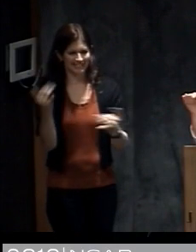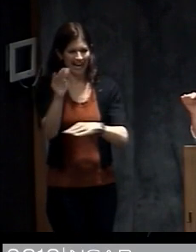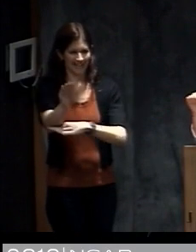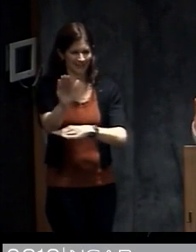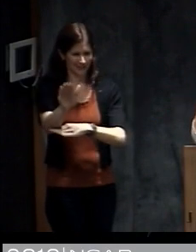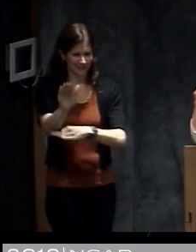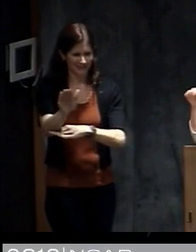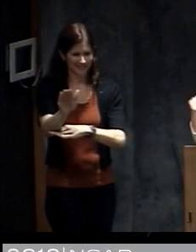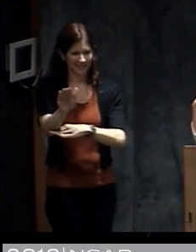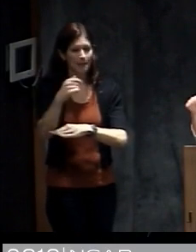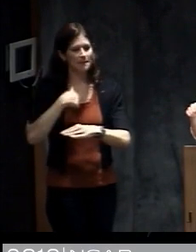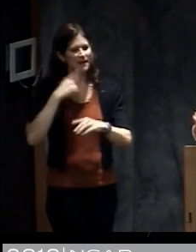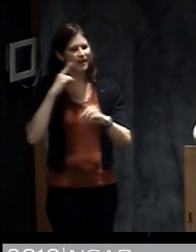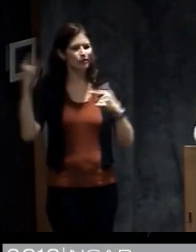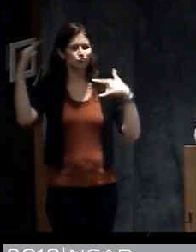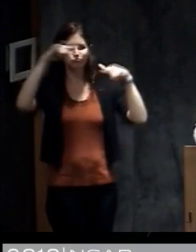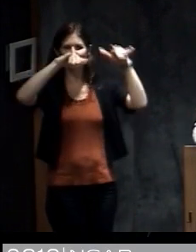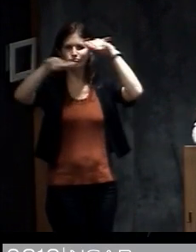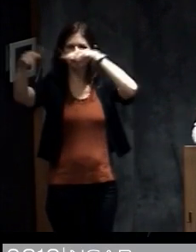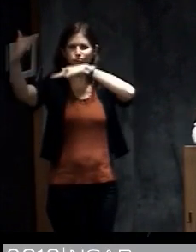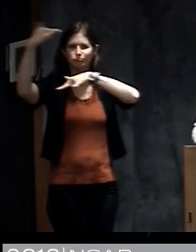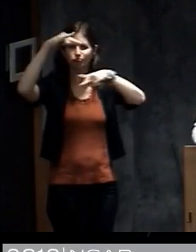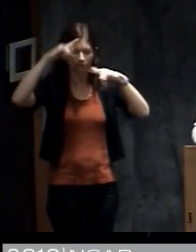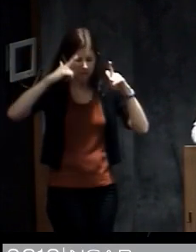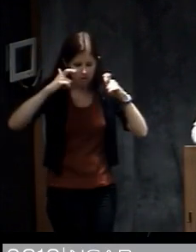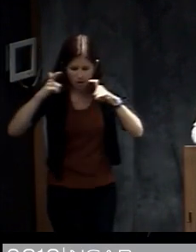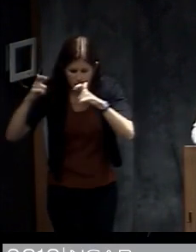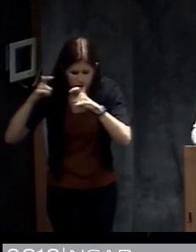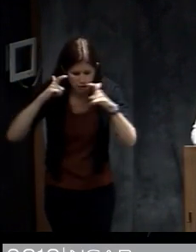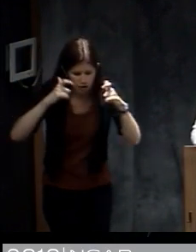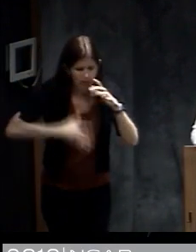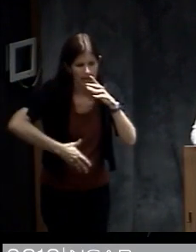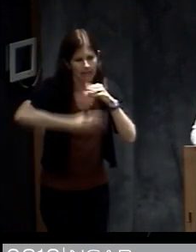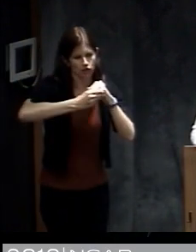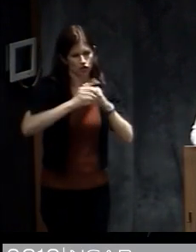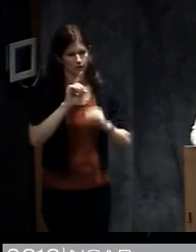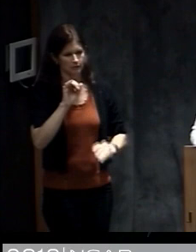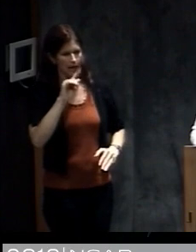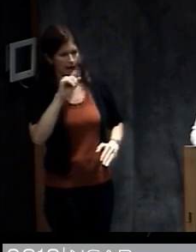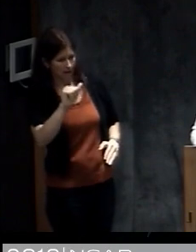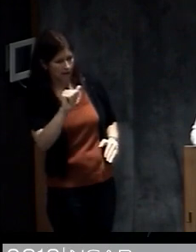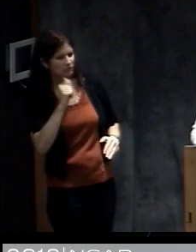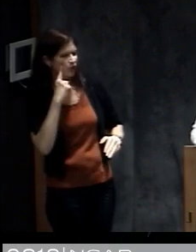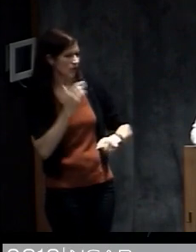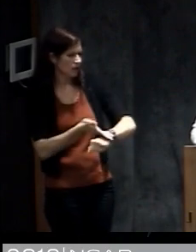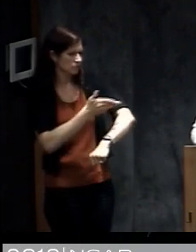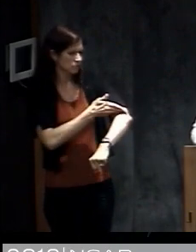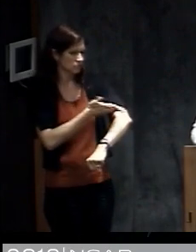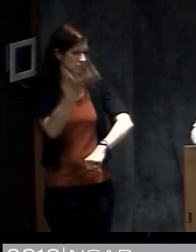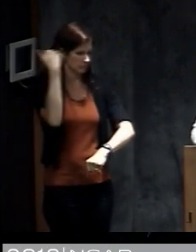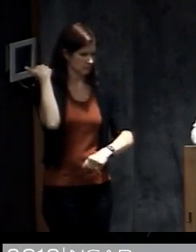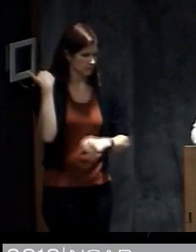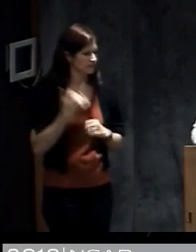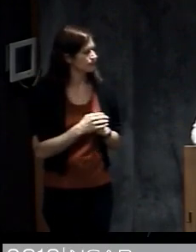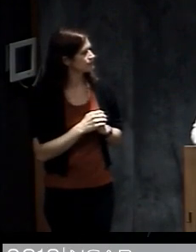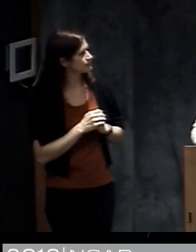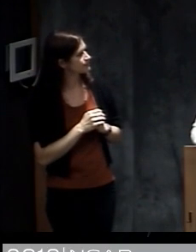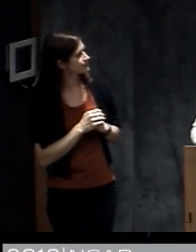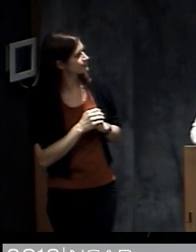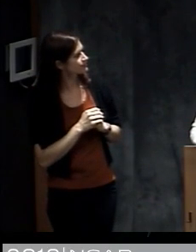they would fly aircraft in and towards the storm so they could get extra data. And so this is another advance beyond the satellite that they had beyond 1900.